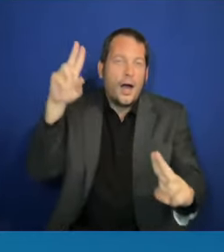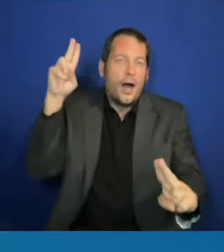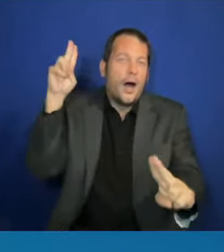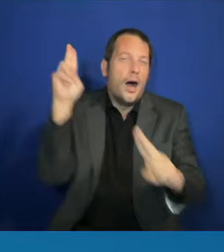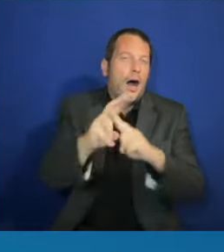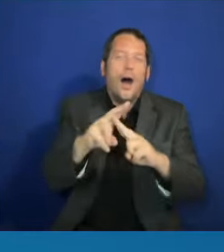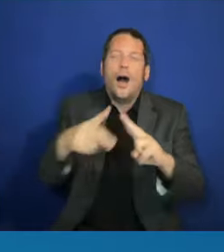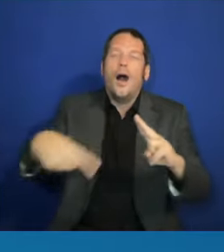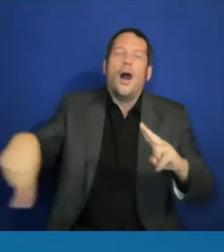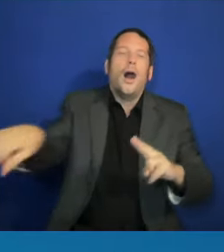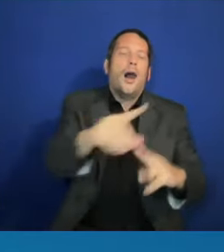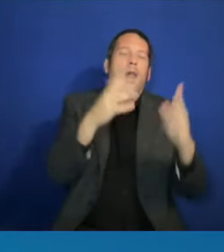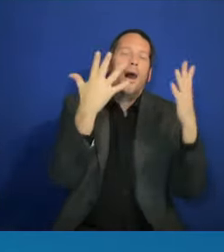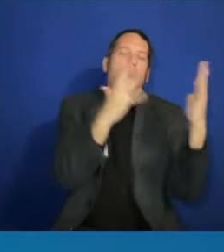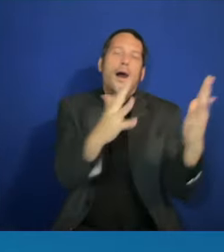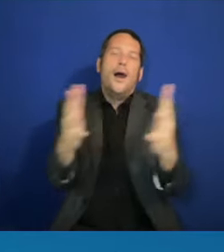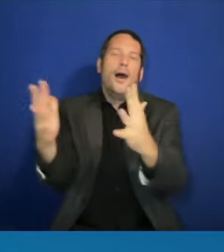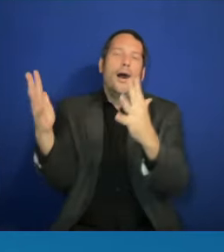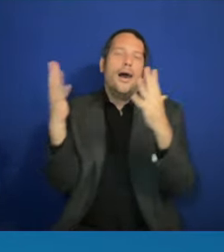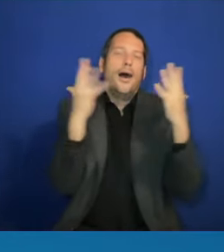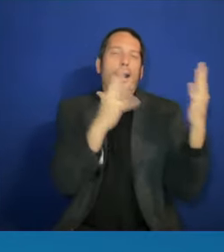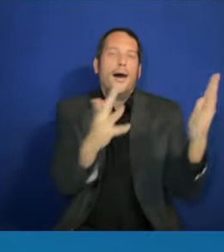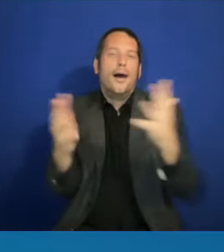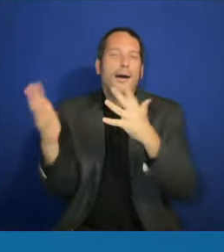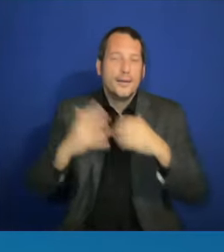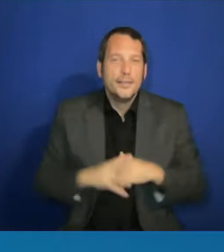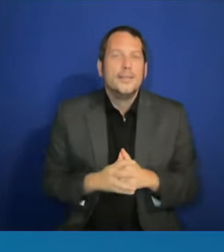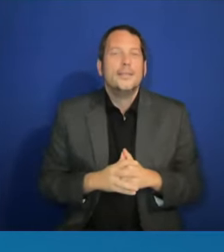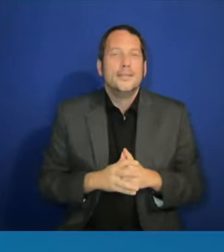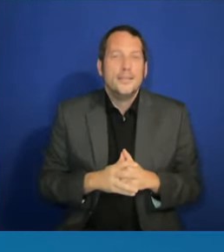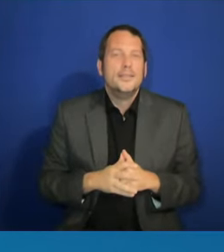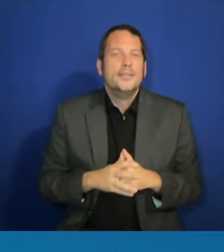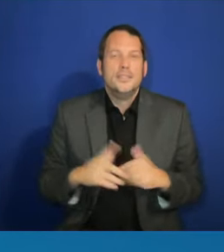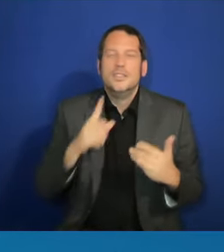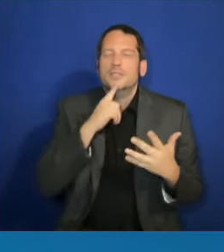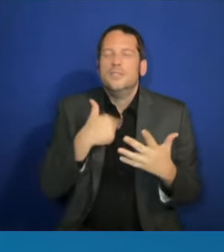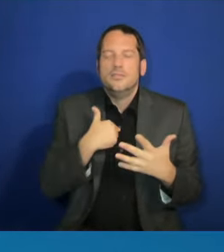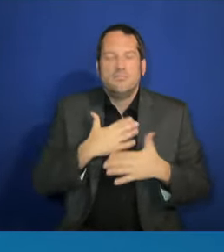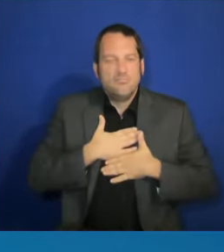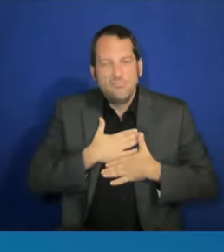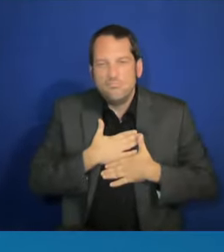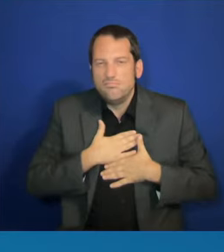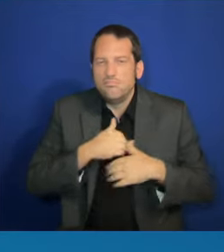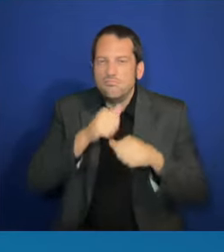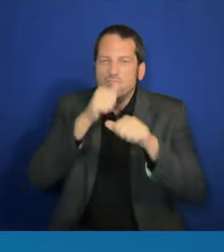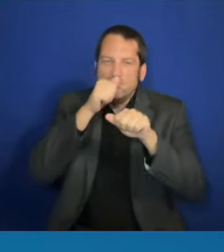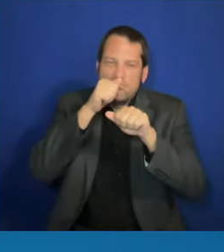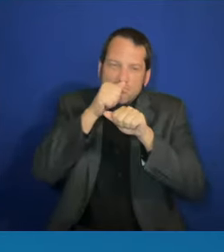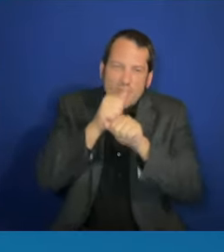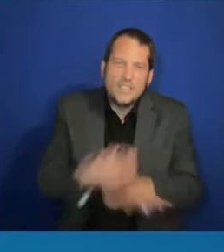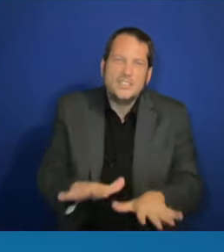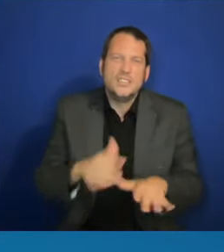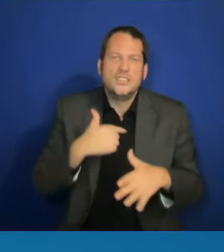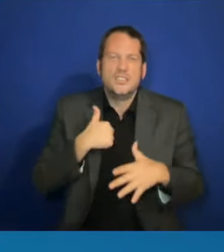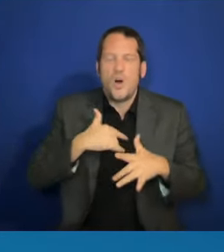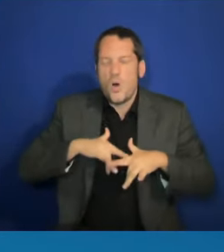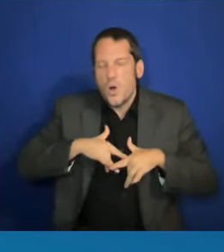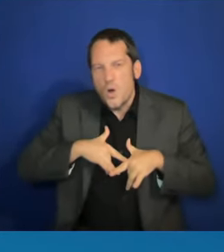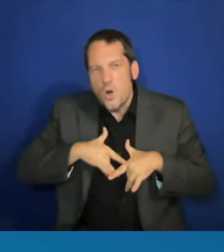And I am blessed and pleased to recognize our moderator for this panel.